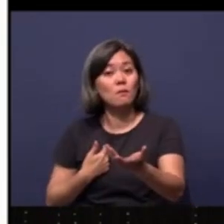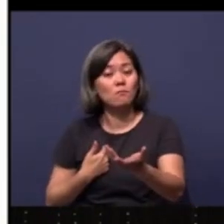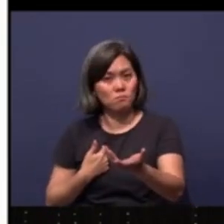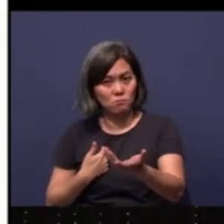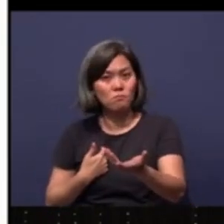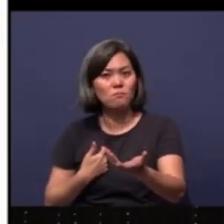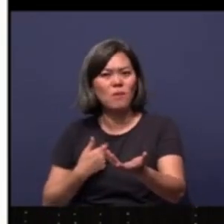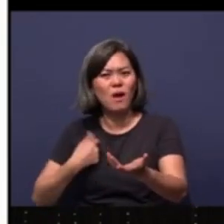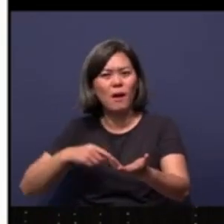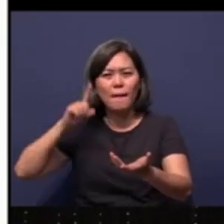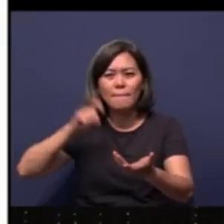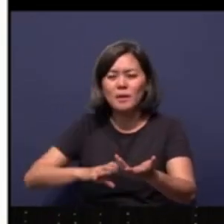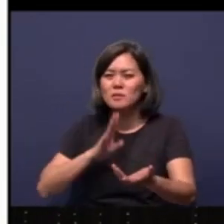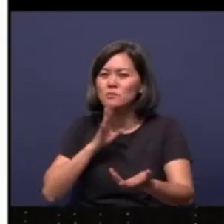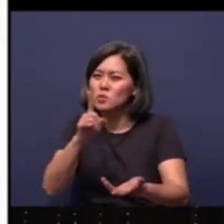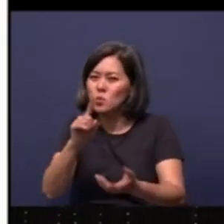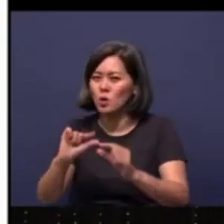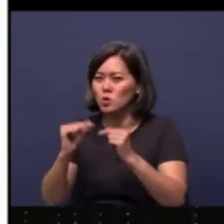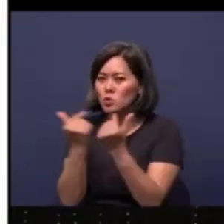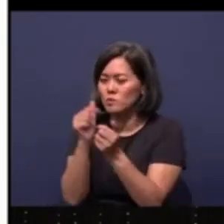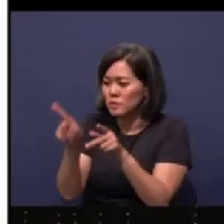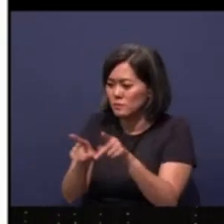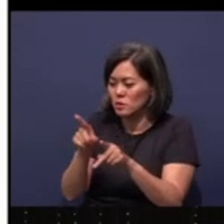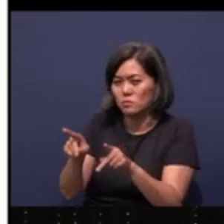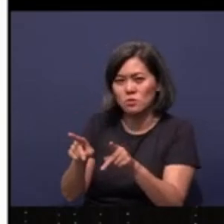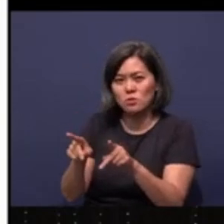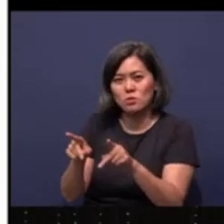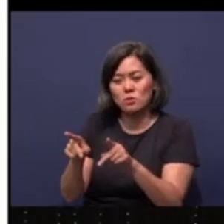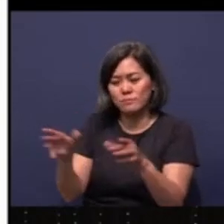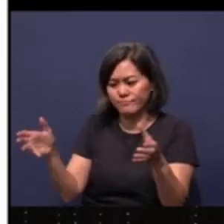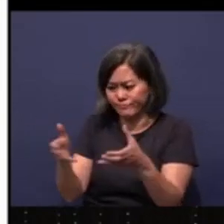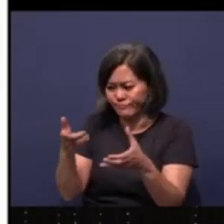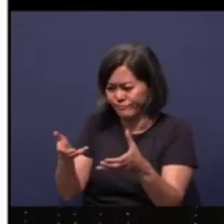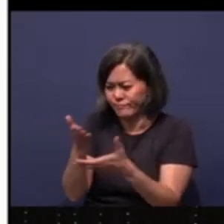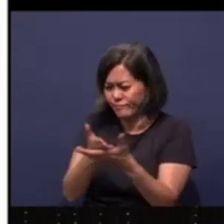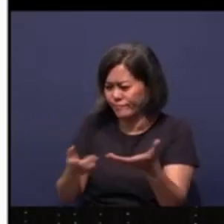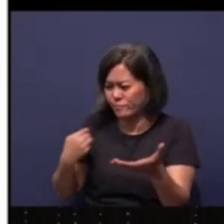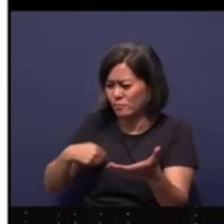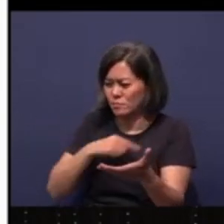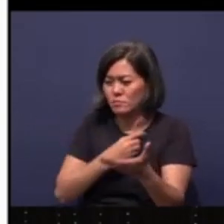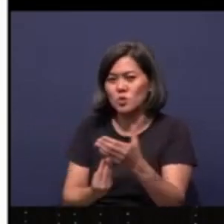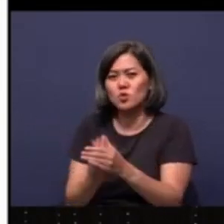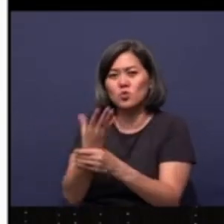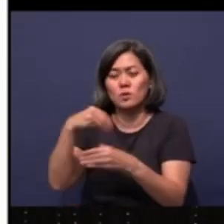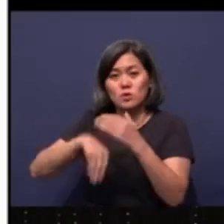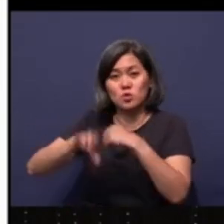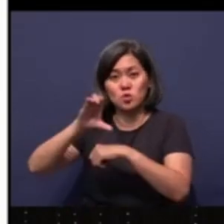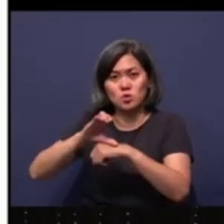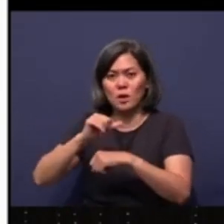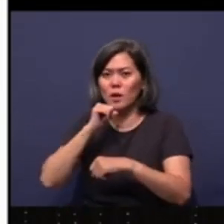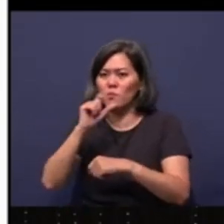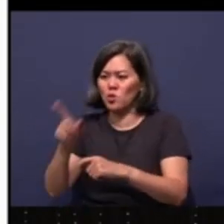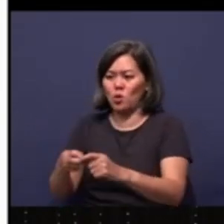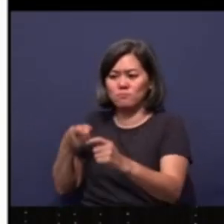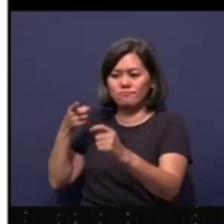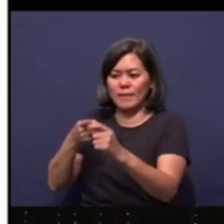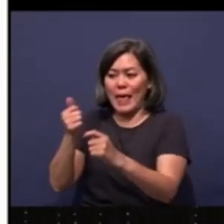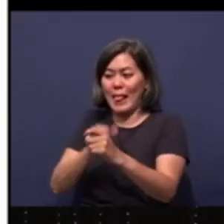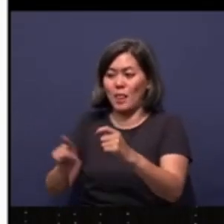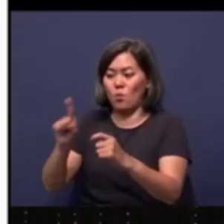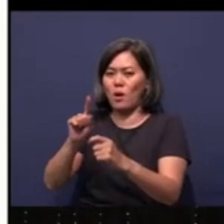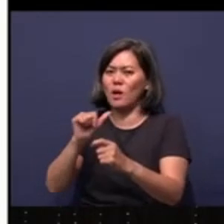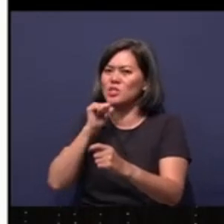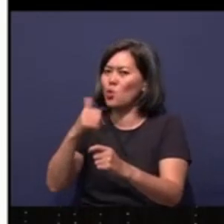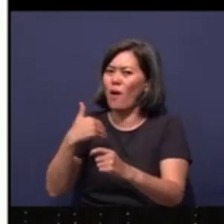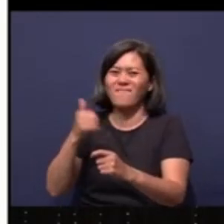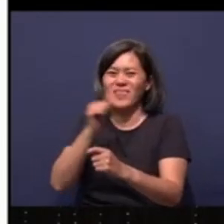I need to speak to one group of people. It's that some of us here are growing in our churches here. I'm not targeting anyone. I don't have anyone